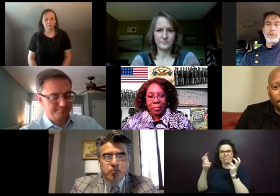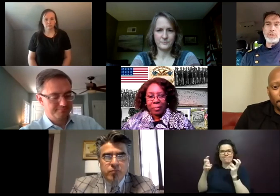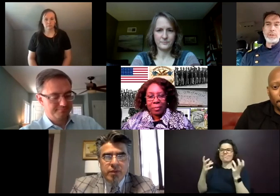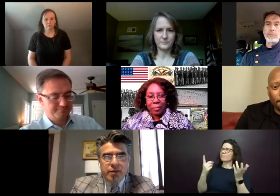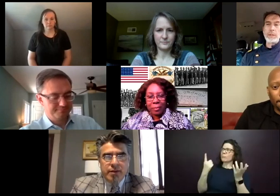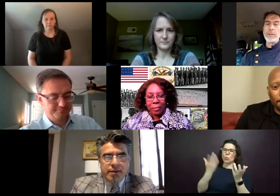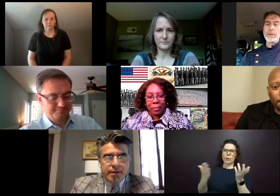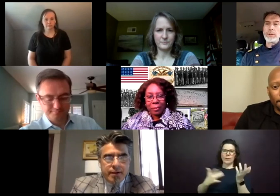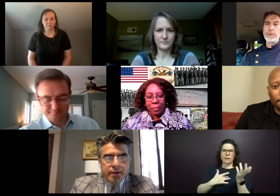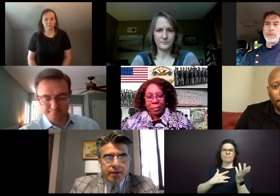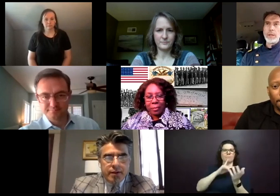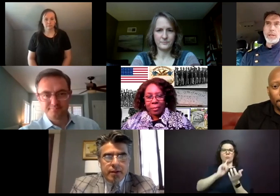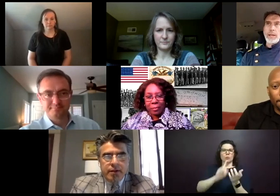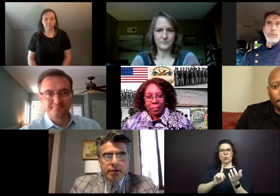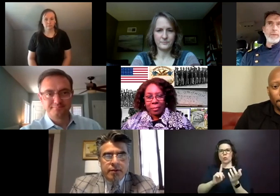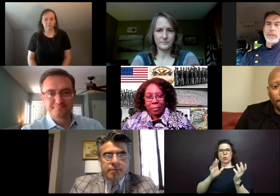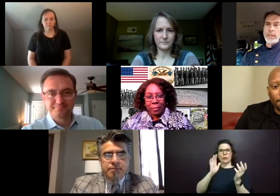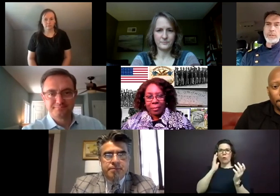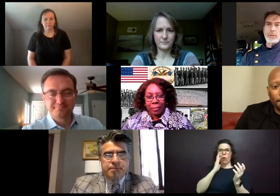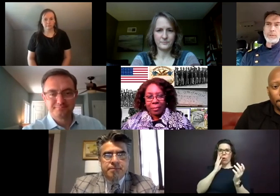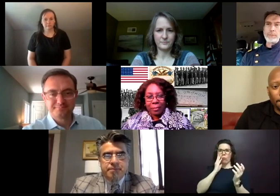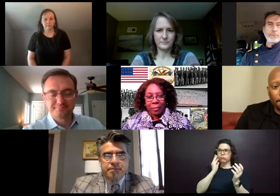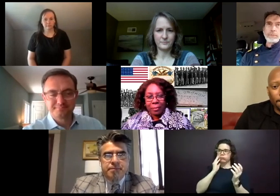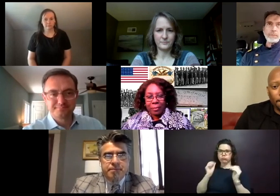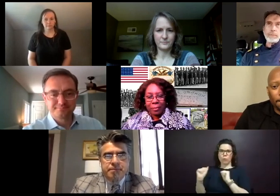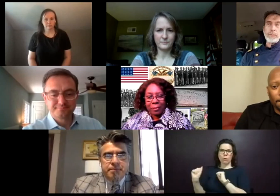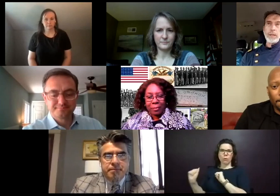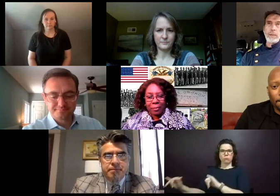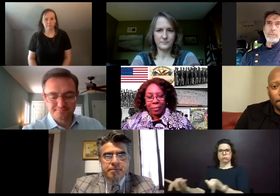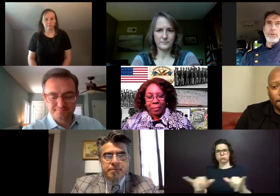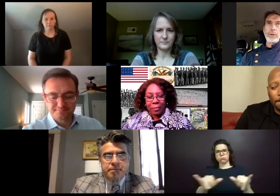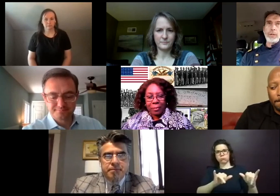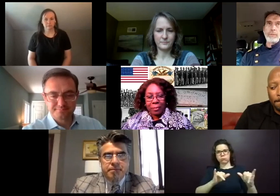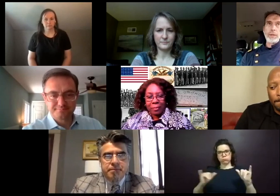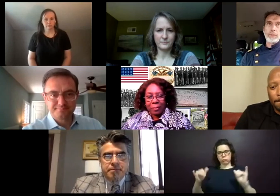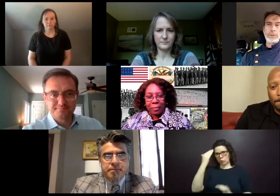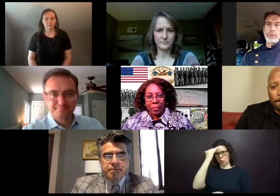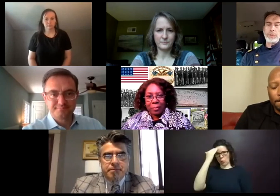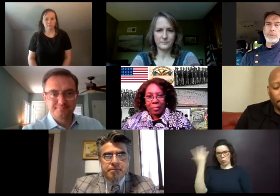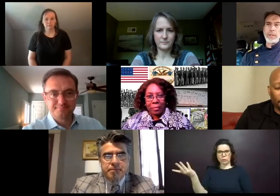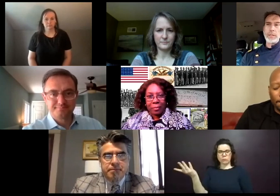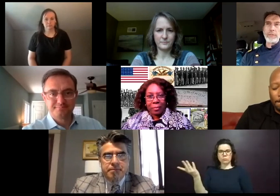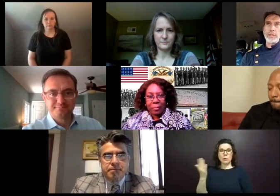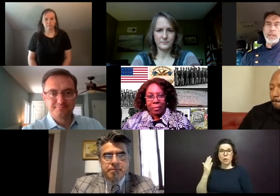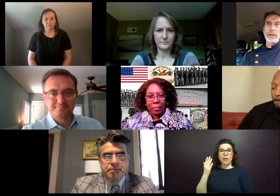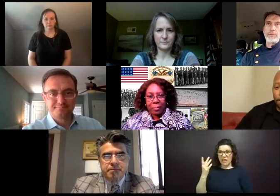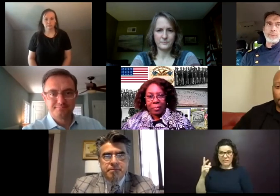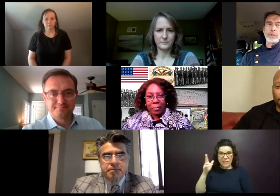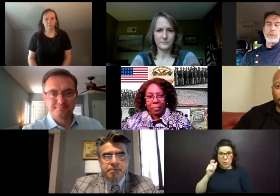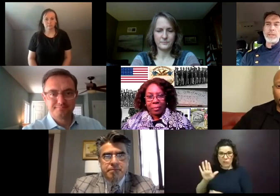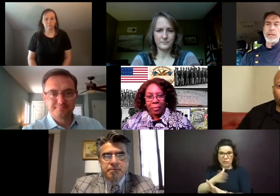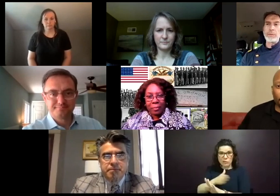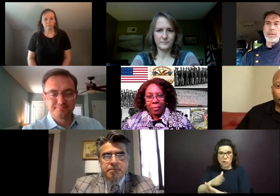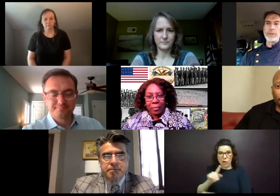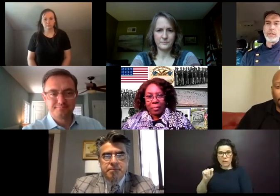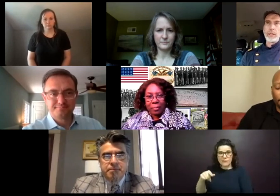things that is just absolutely universal. And whenever you hear that song, um, you know, that a, a soldier has given his life for